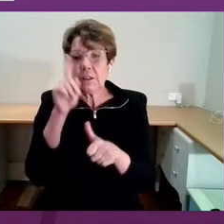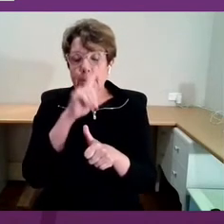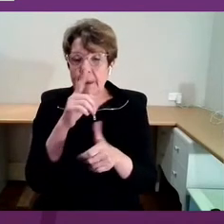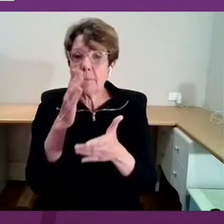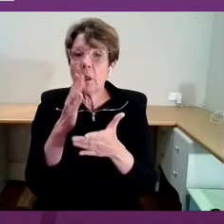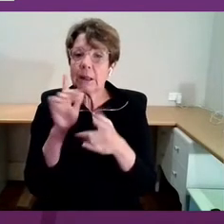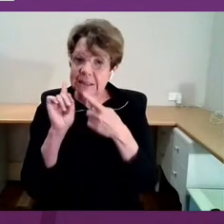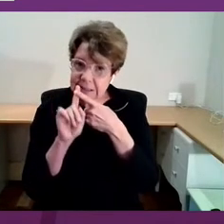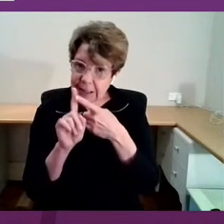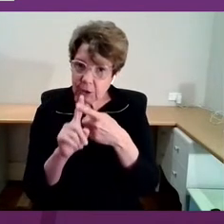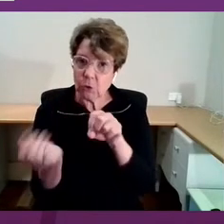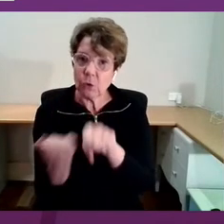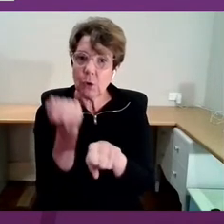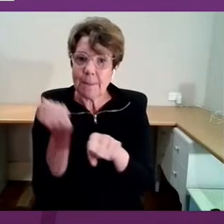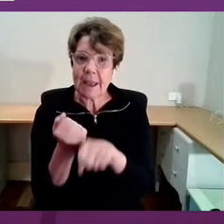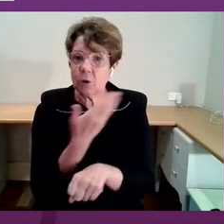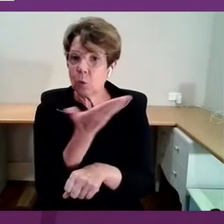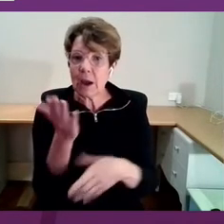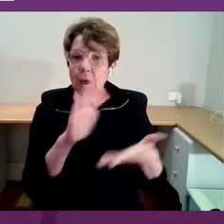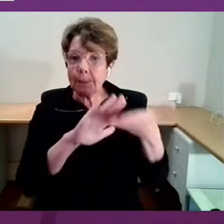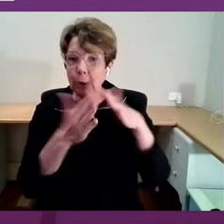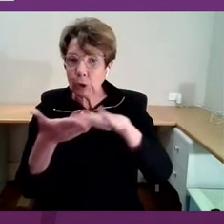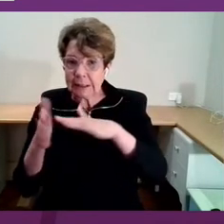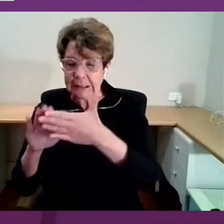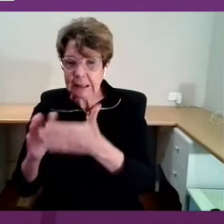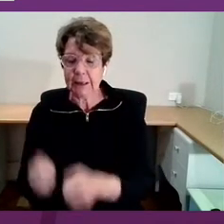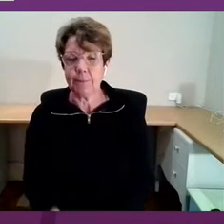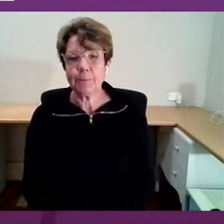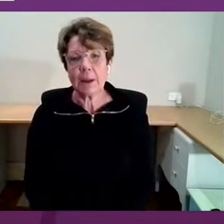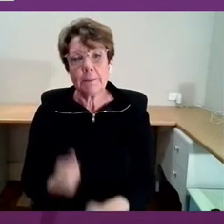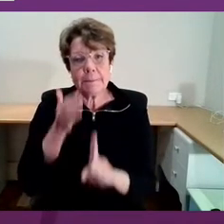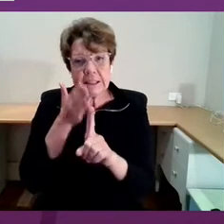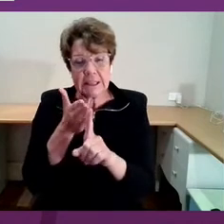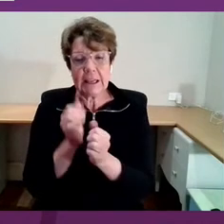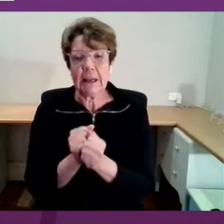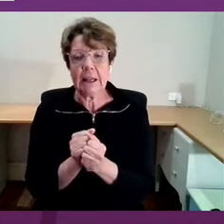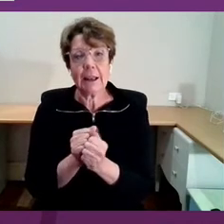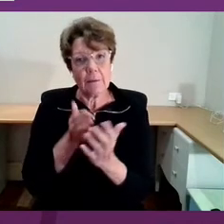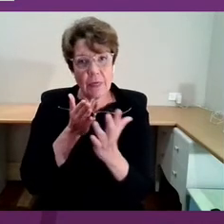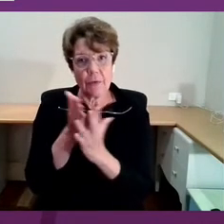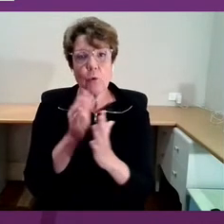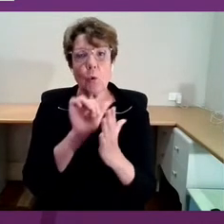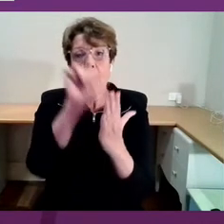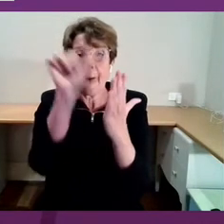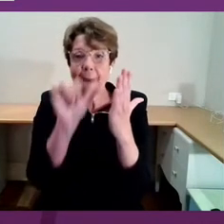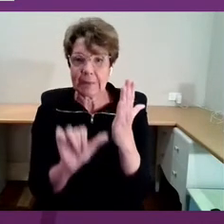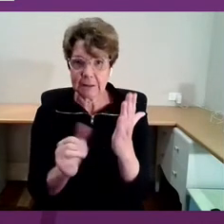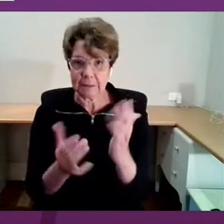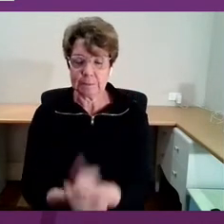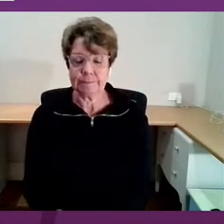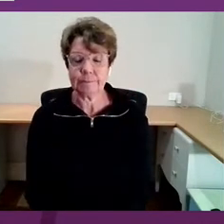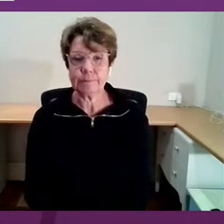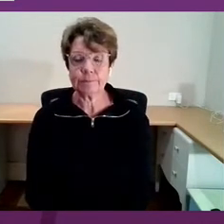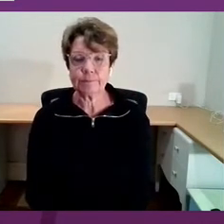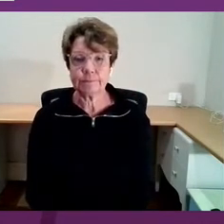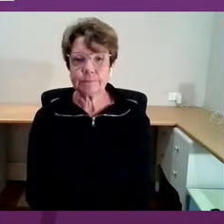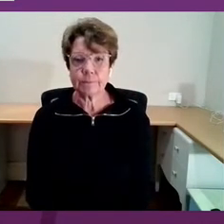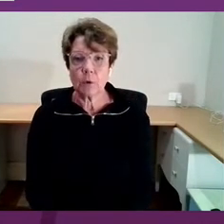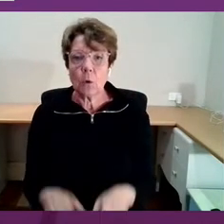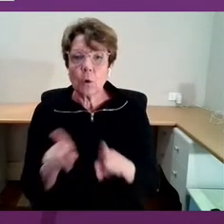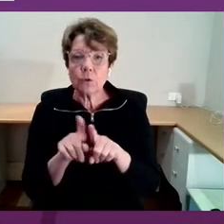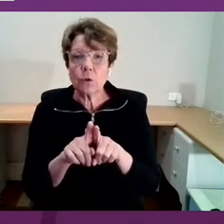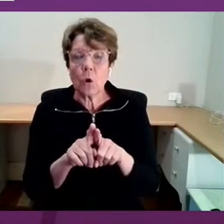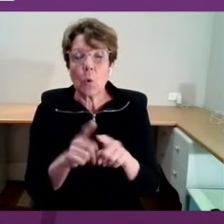to our community, and in particular, through the lens of art. I also acknowledge and pay my respects to